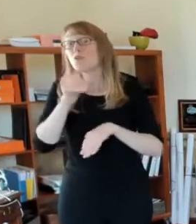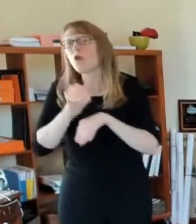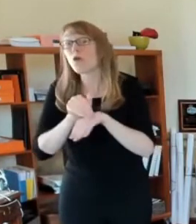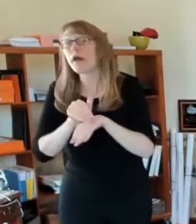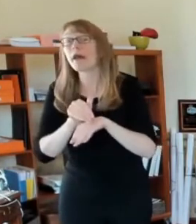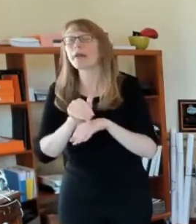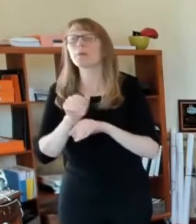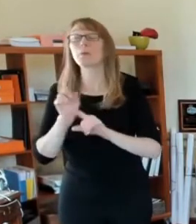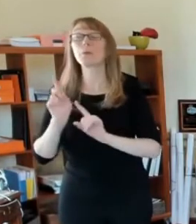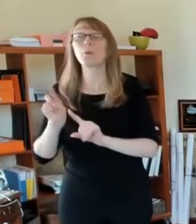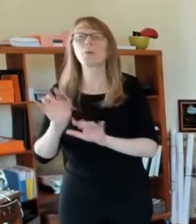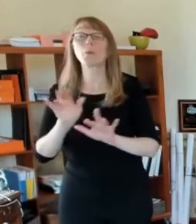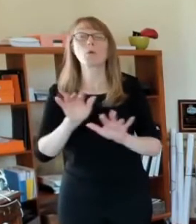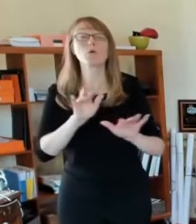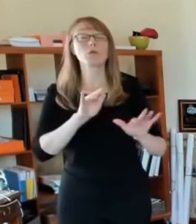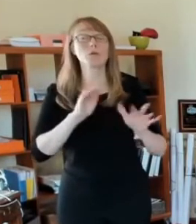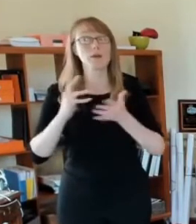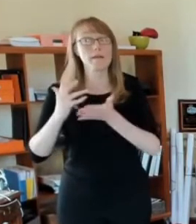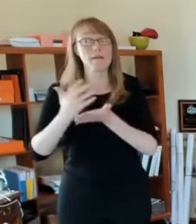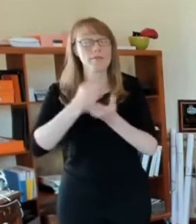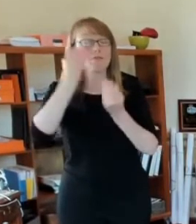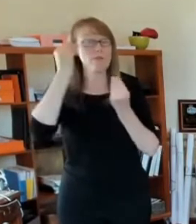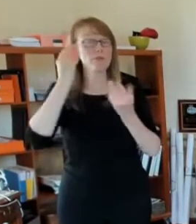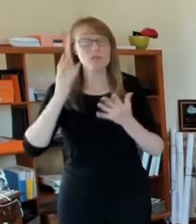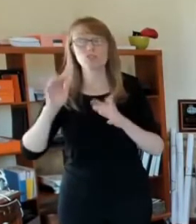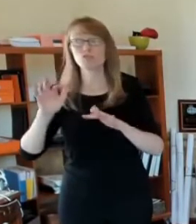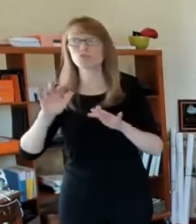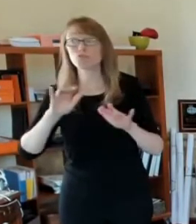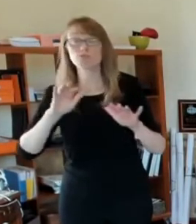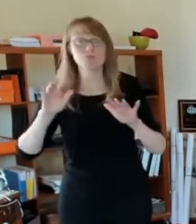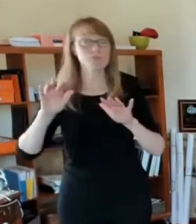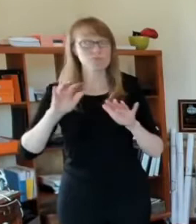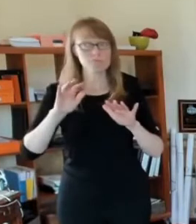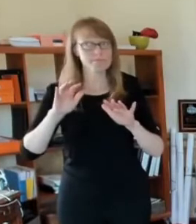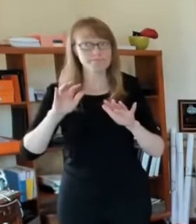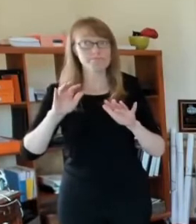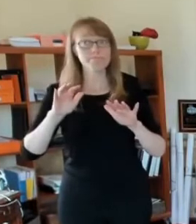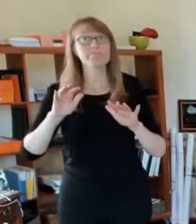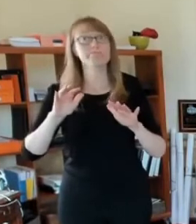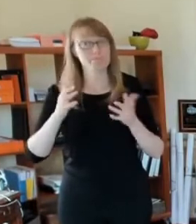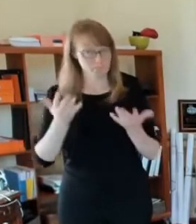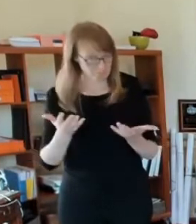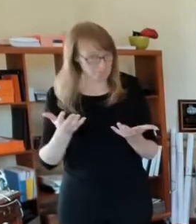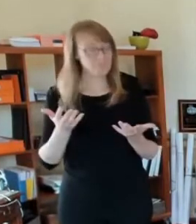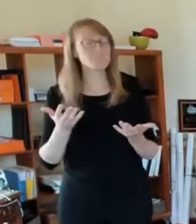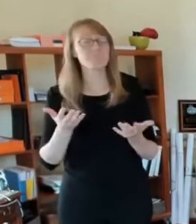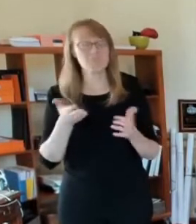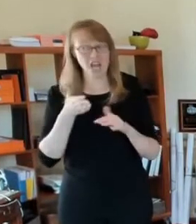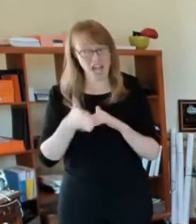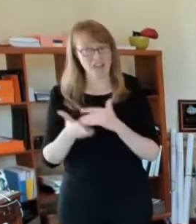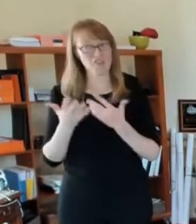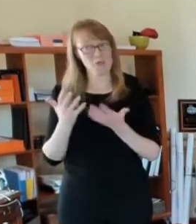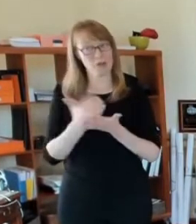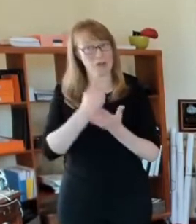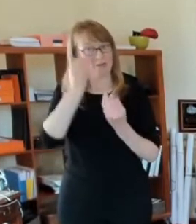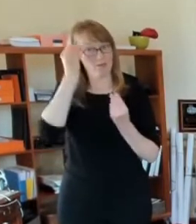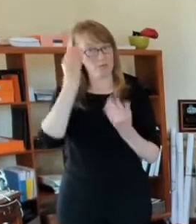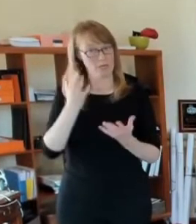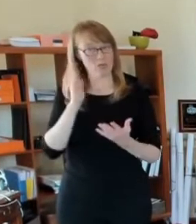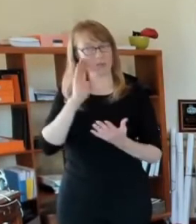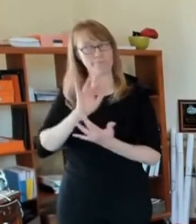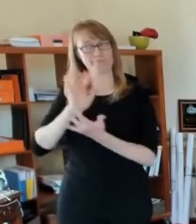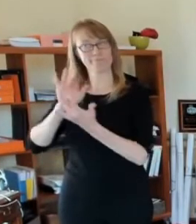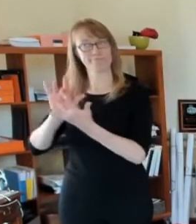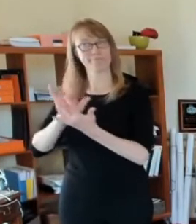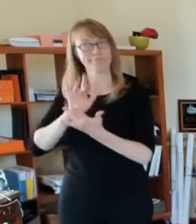information information about that. And then we'll be in contact with those, um, with those businesses to bring them into compliance.